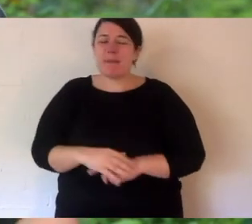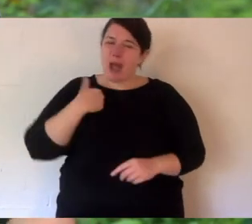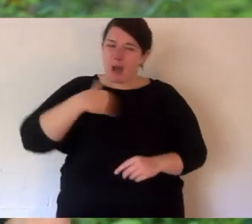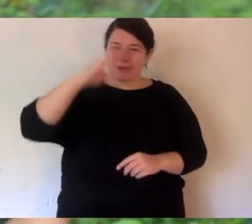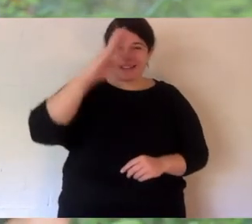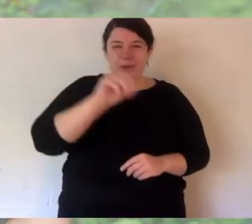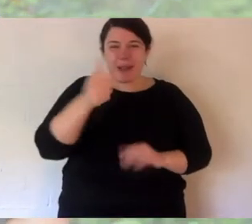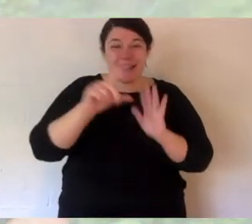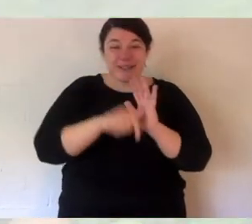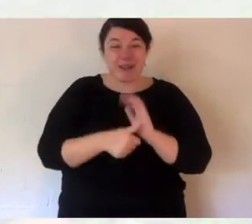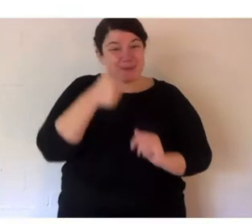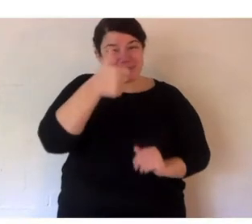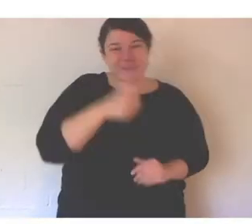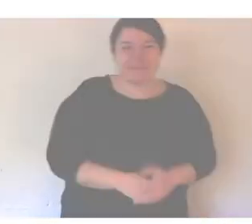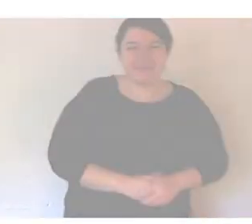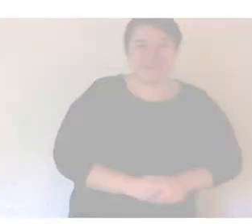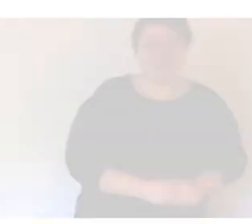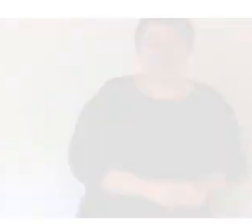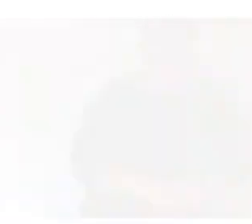you next time.